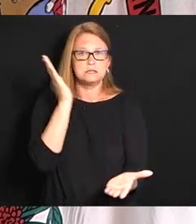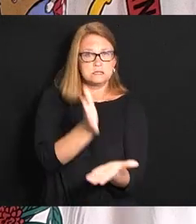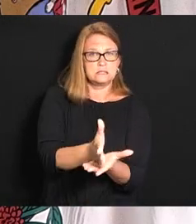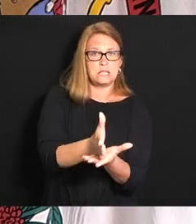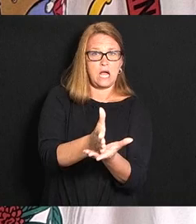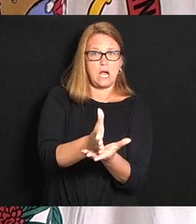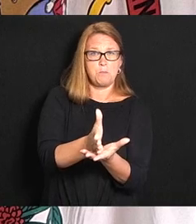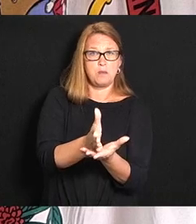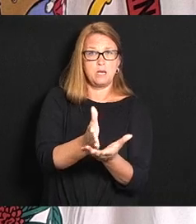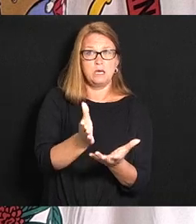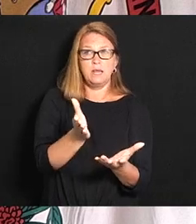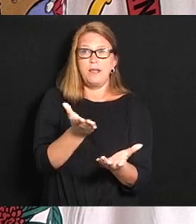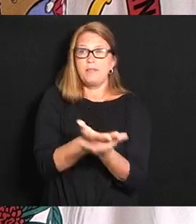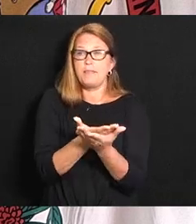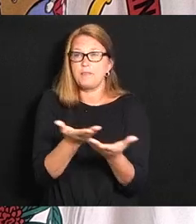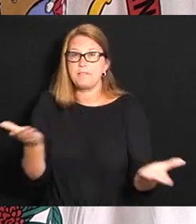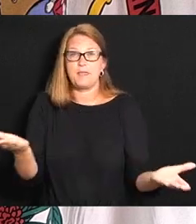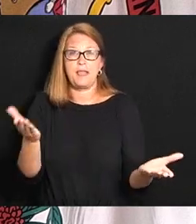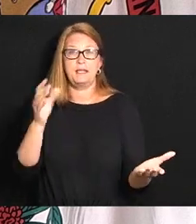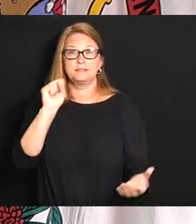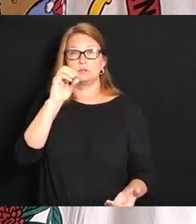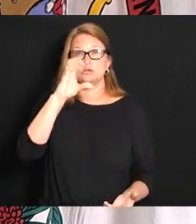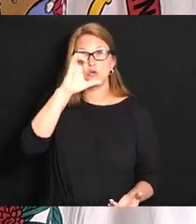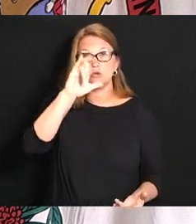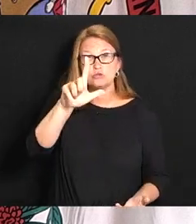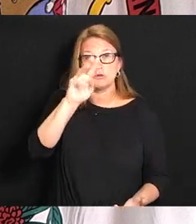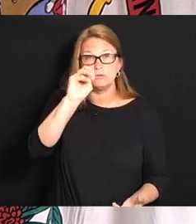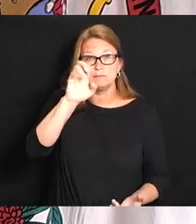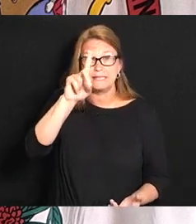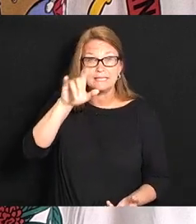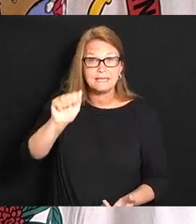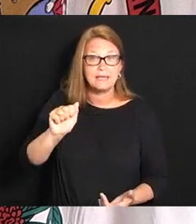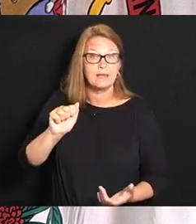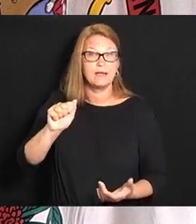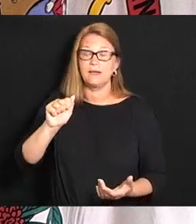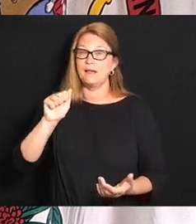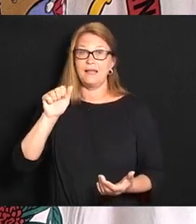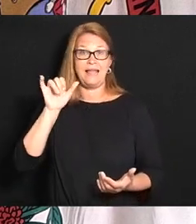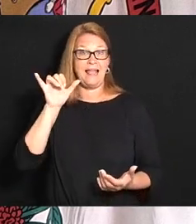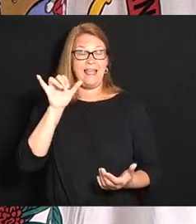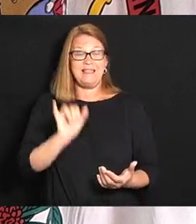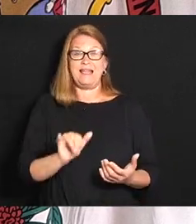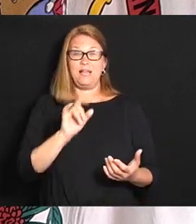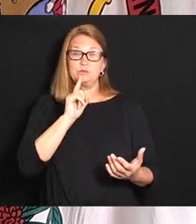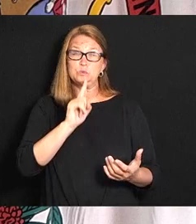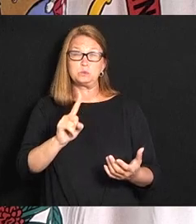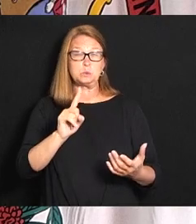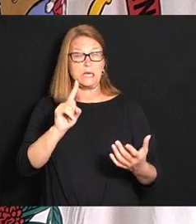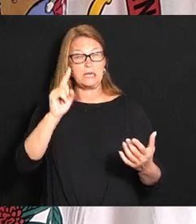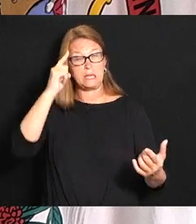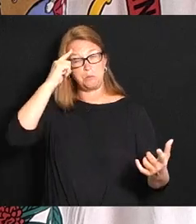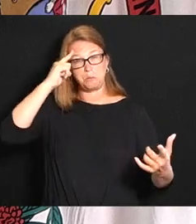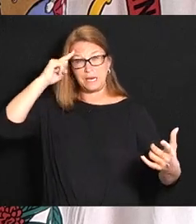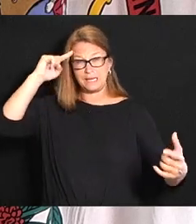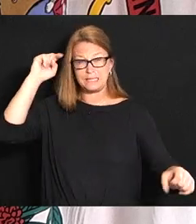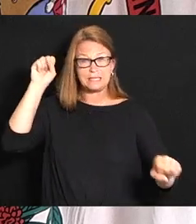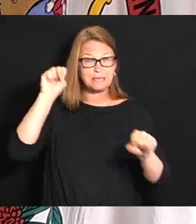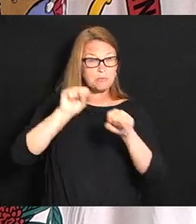the stuff that's going on on social media that is absolutely deteriorating their minds